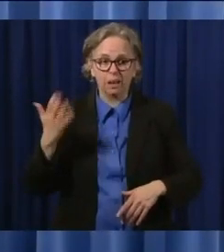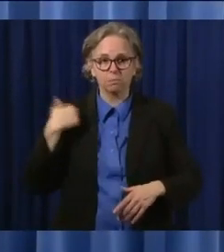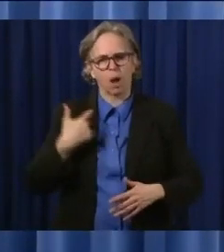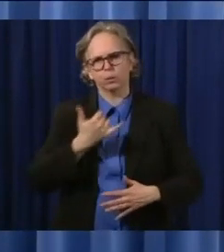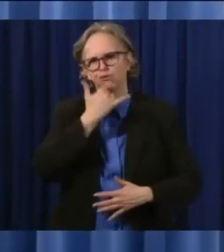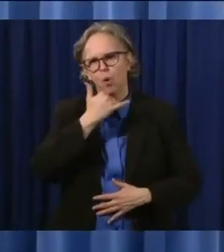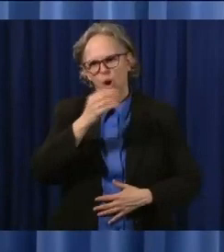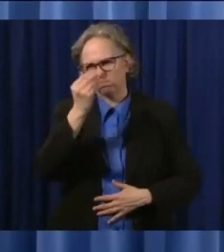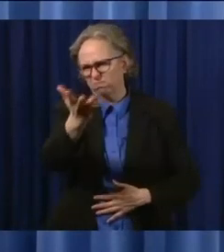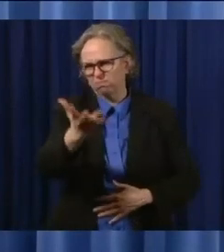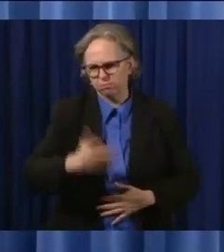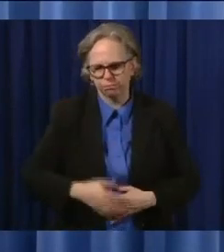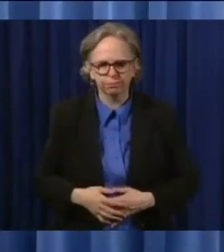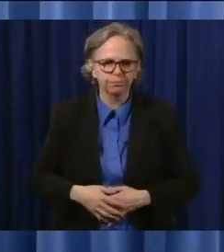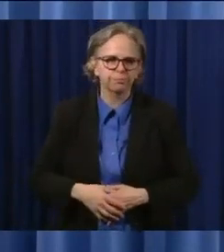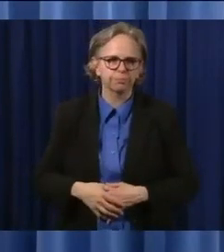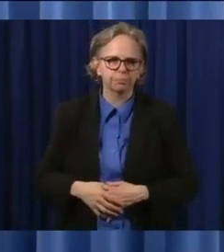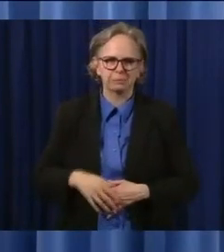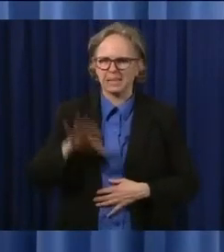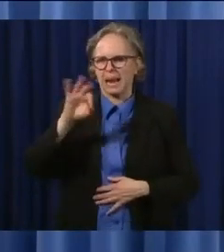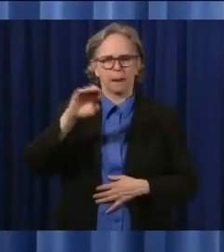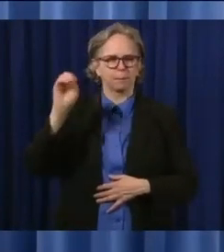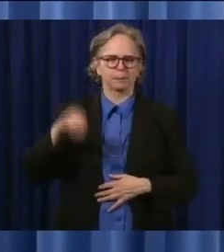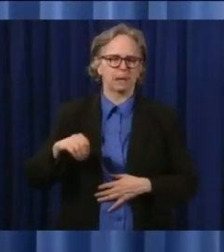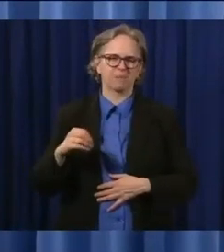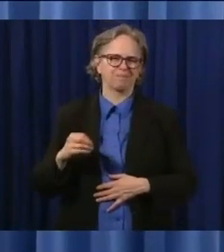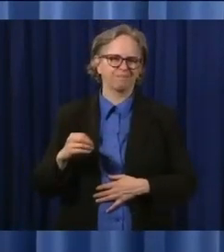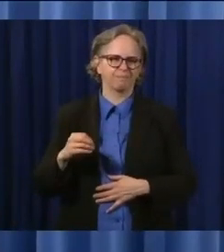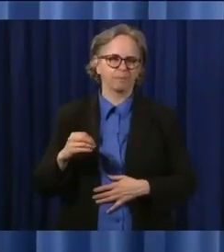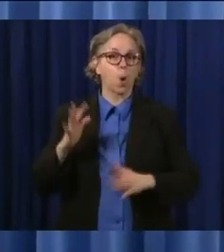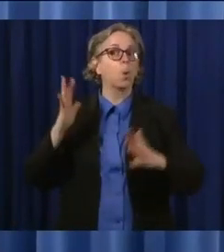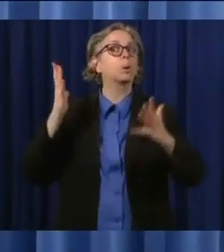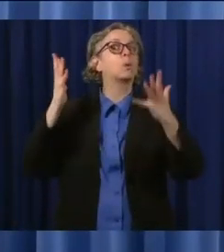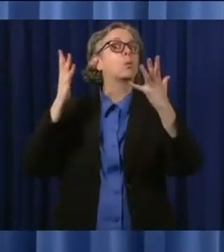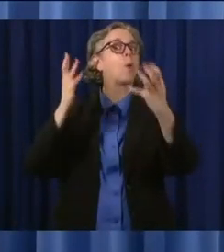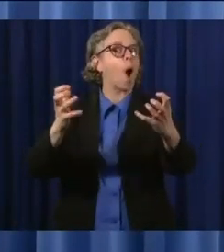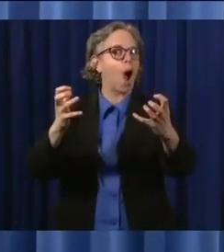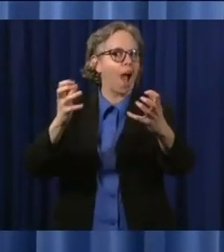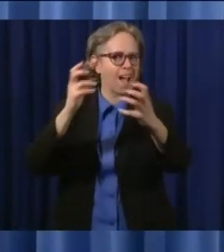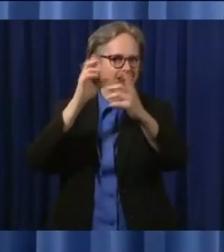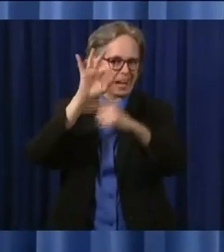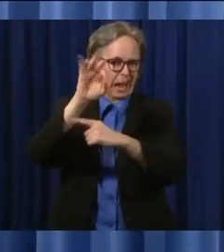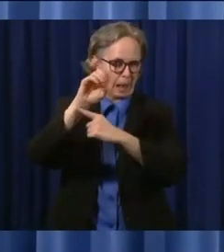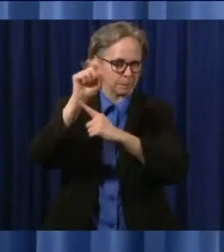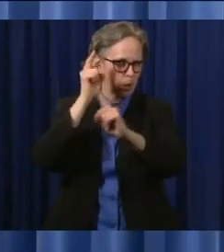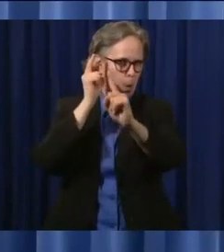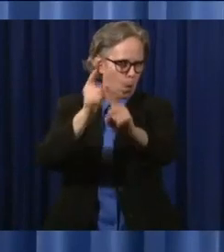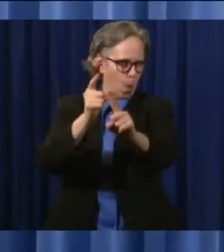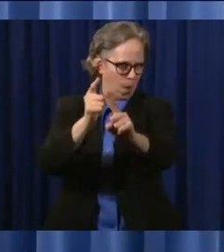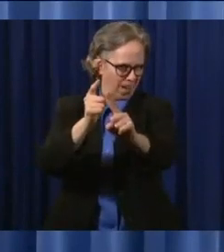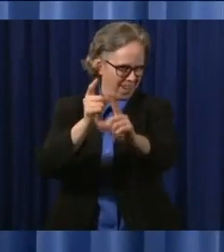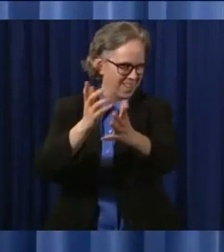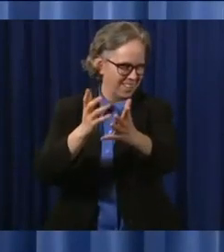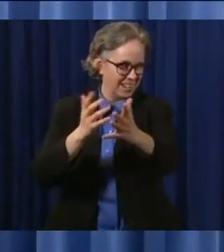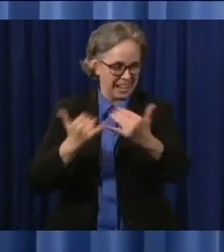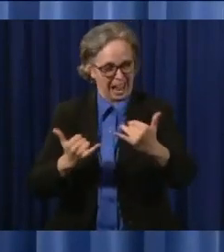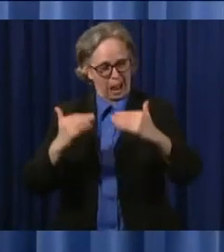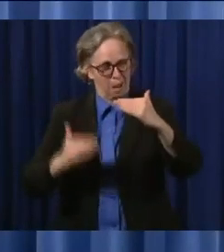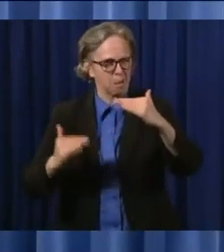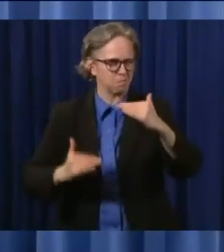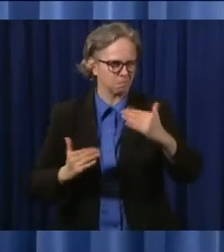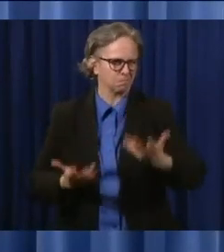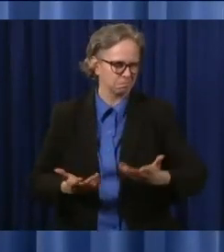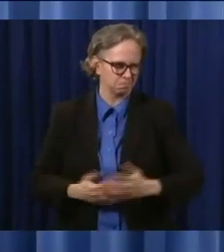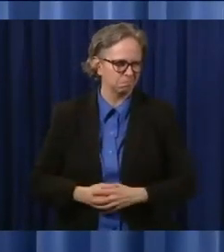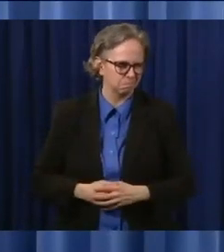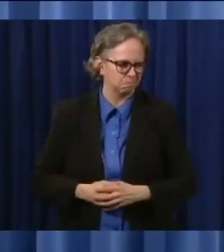not at 90% today. But that's aspirational, I think, is an aspirational goal. And I think that, again,